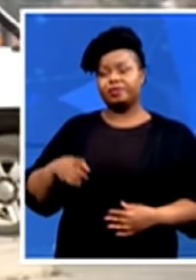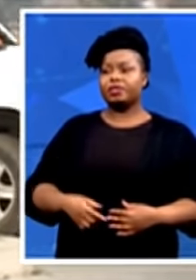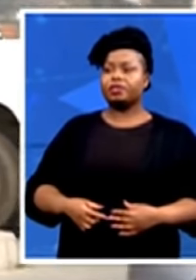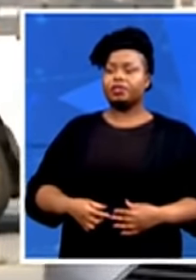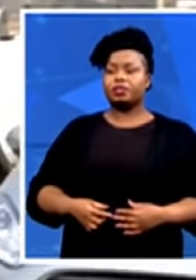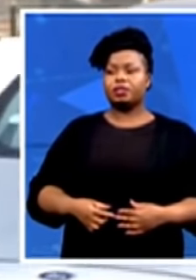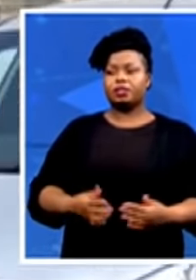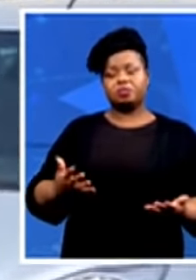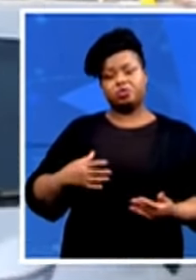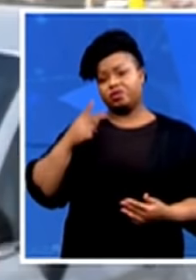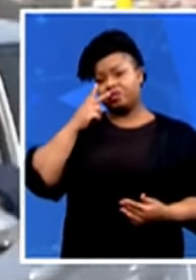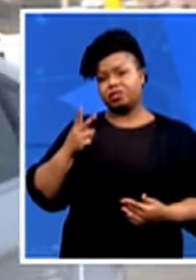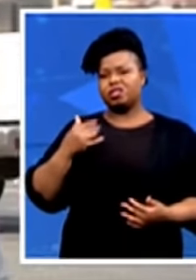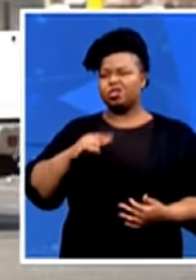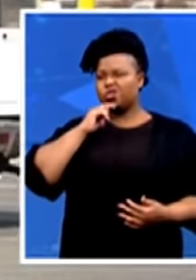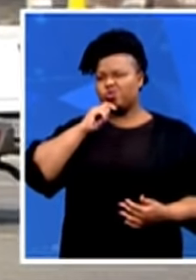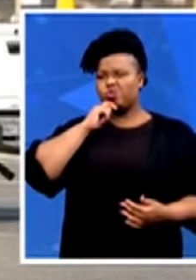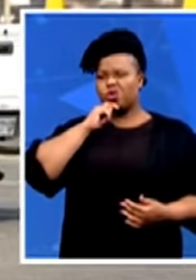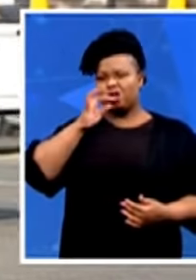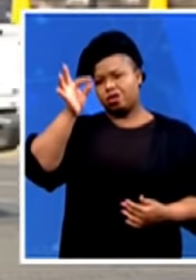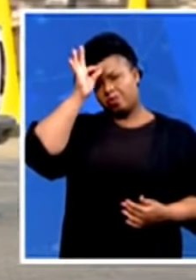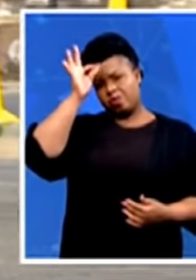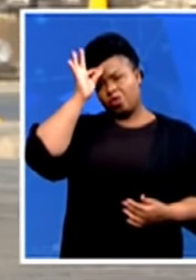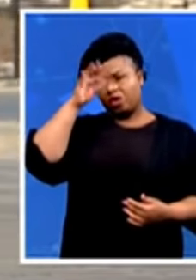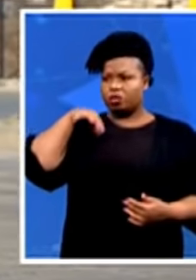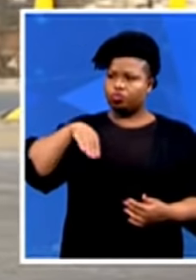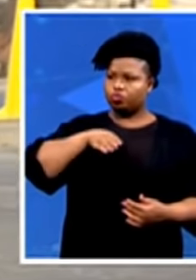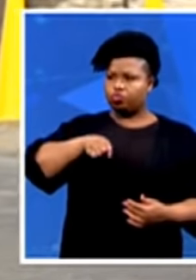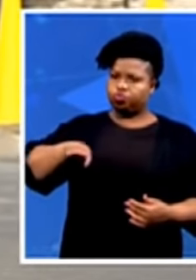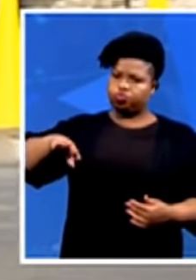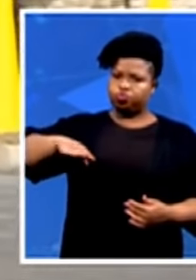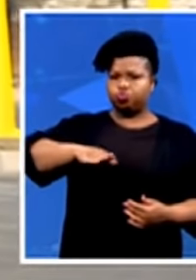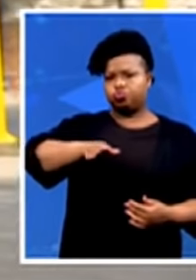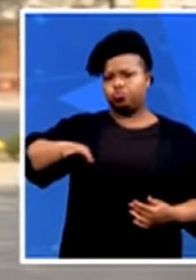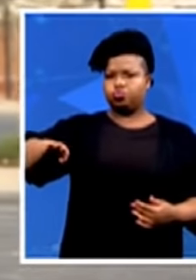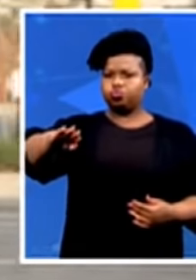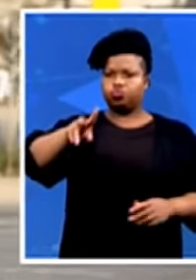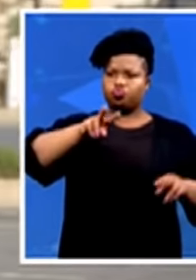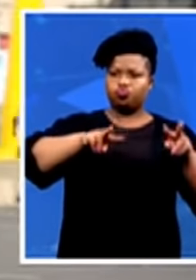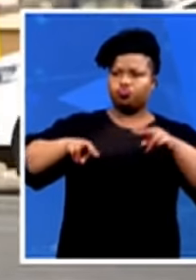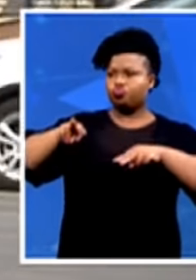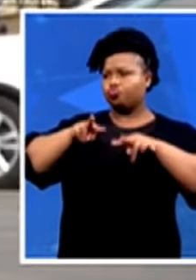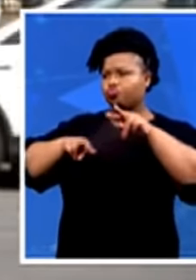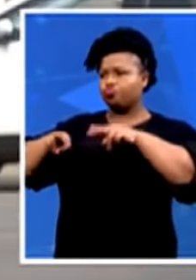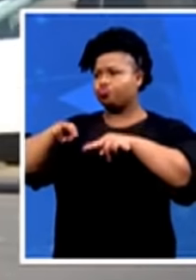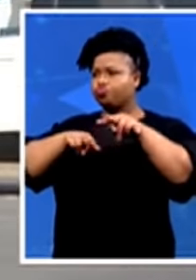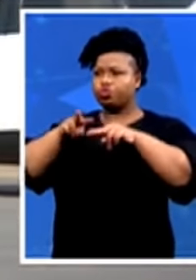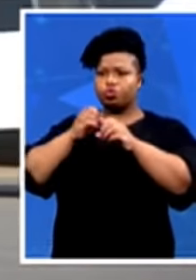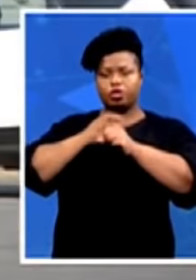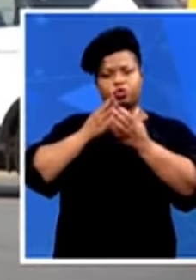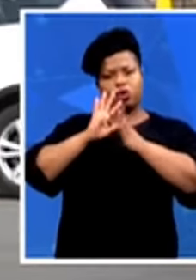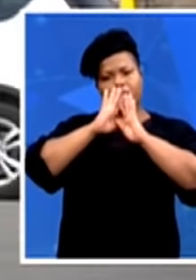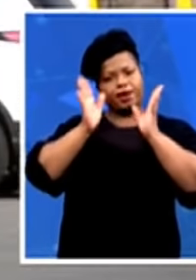morning. Police coming through, driving around here to make sure that everything is in order. And as I mentioned, Pralaki,